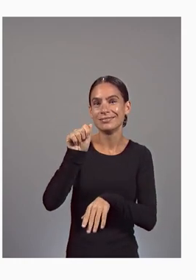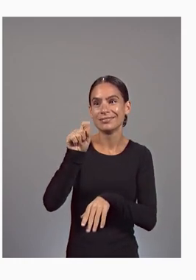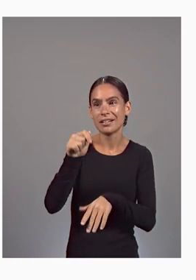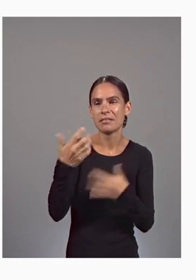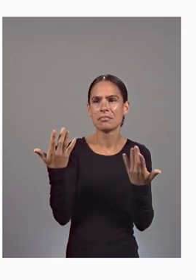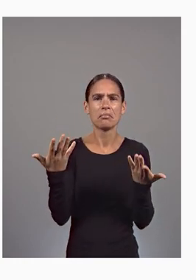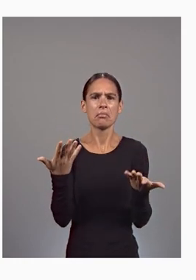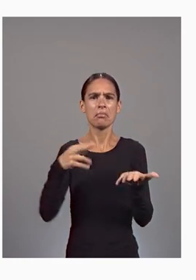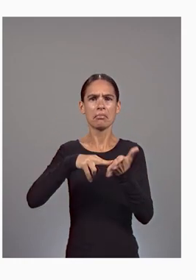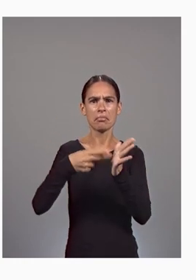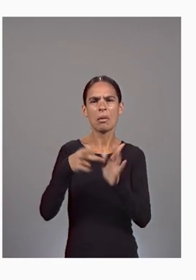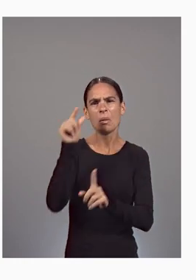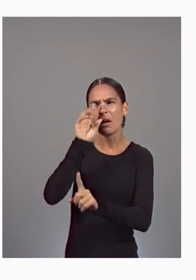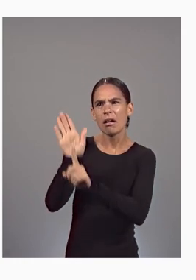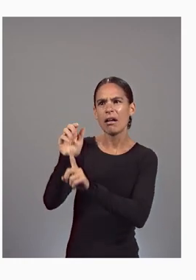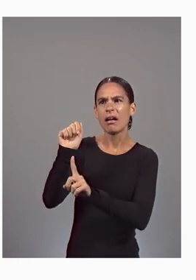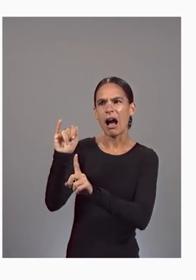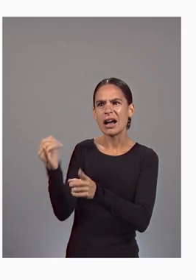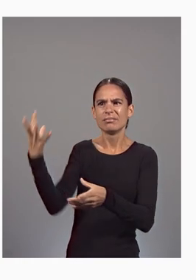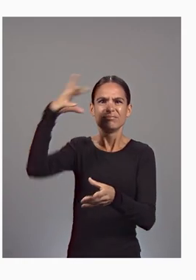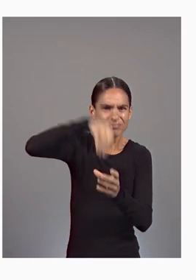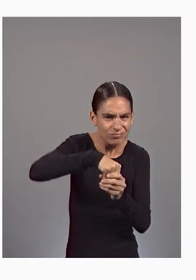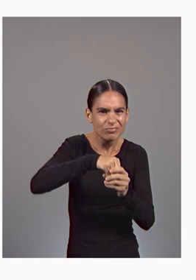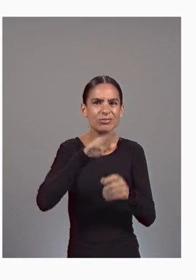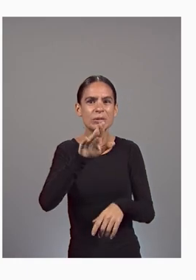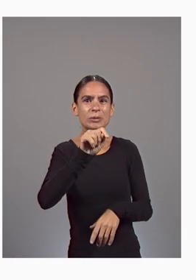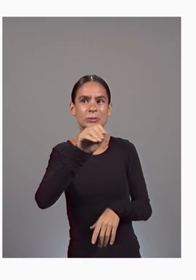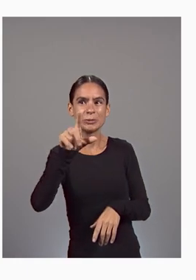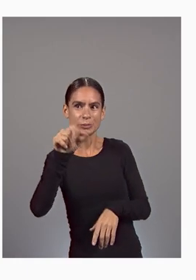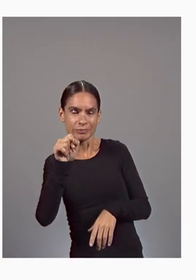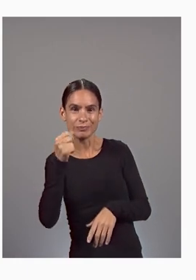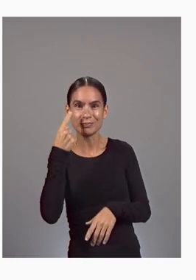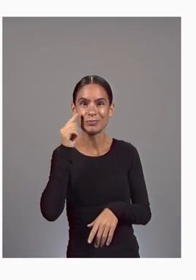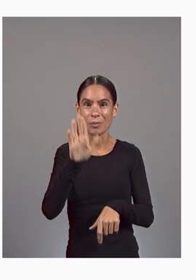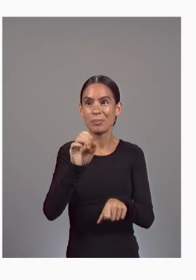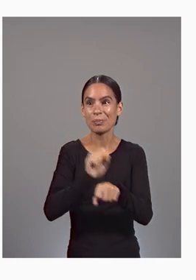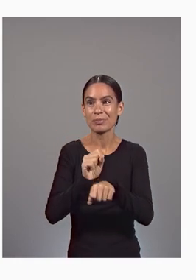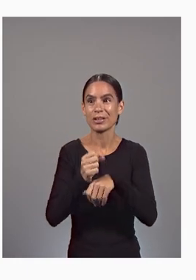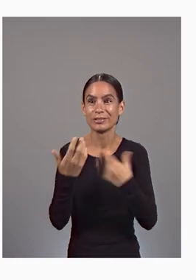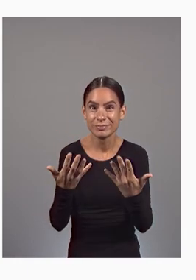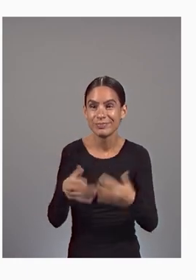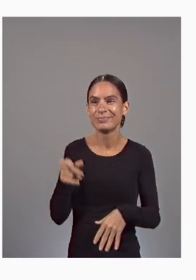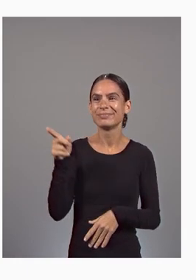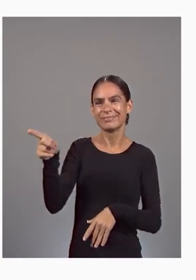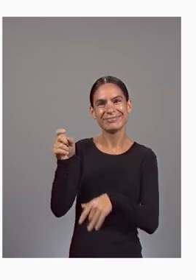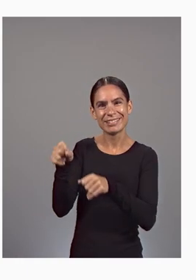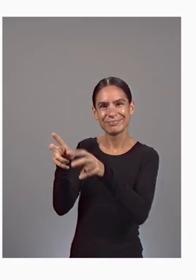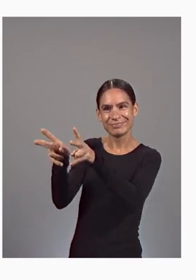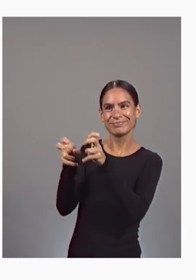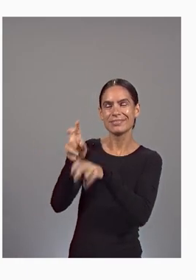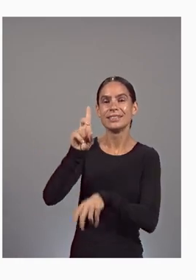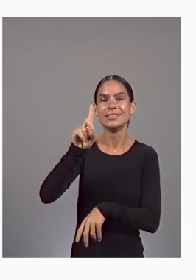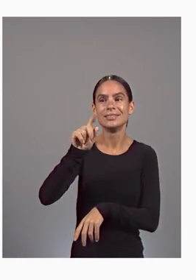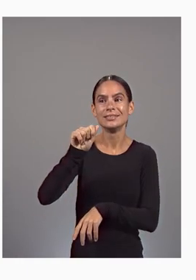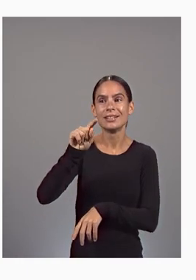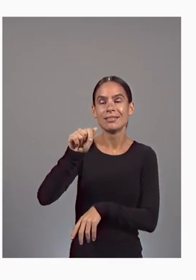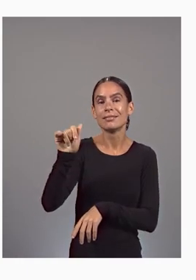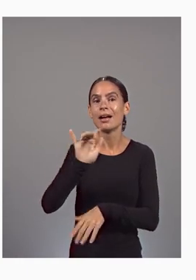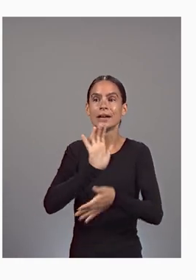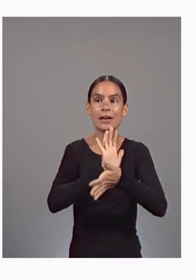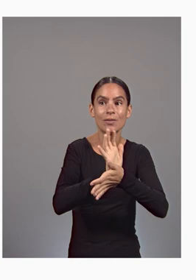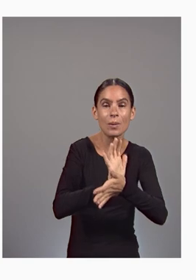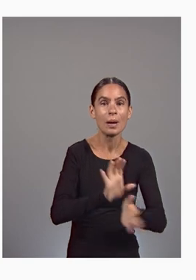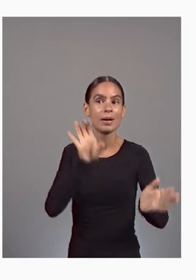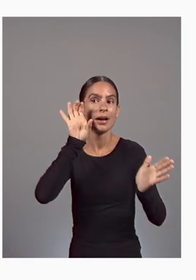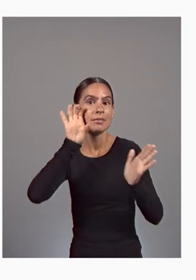to store and analyze data at work? Google's Vertex AI Vision takes data like video, images, and audio, and in real time,